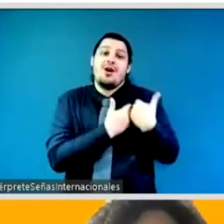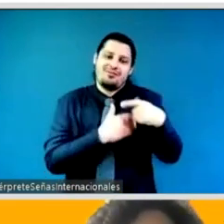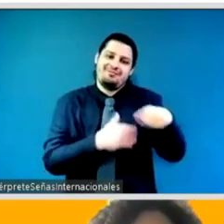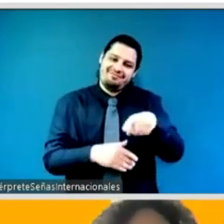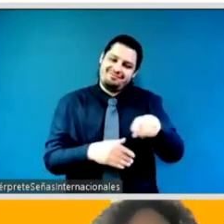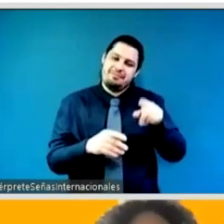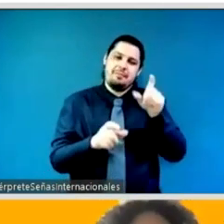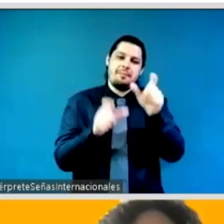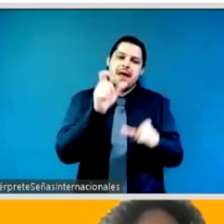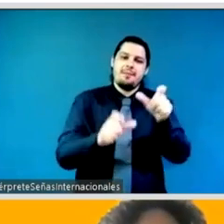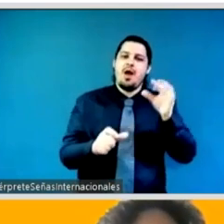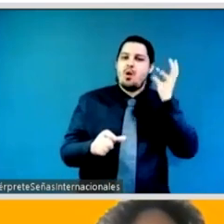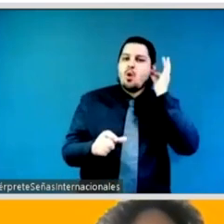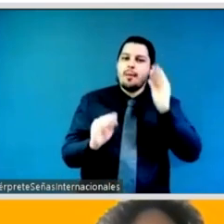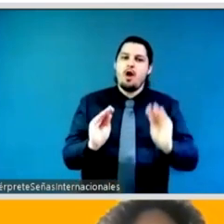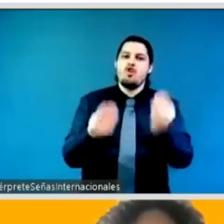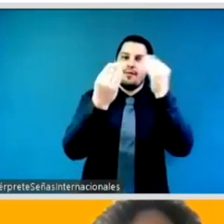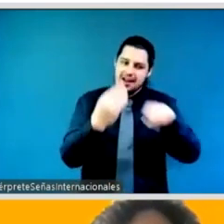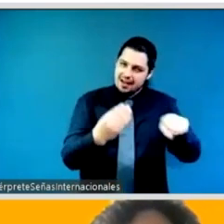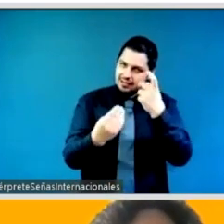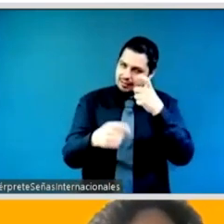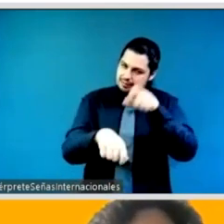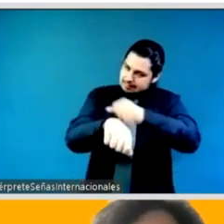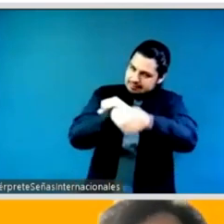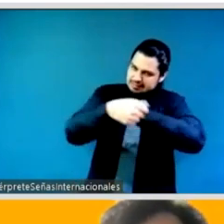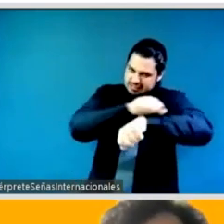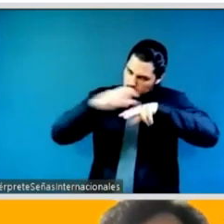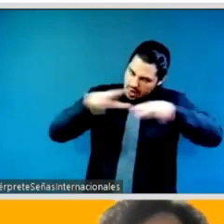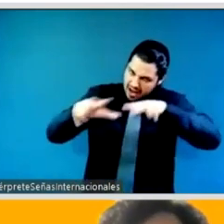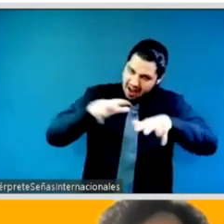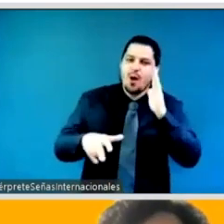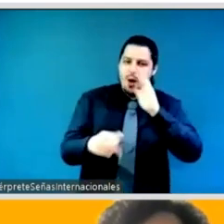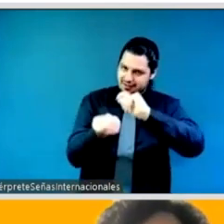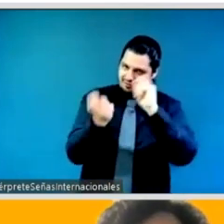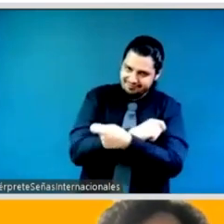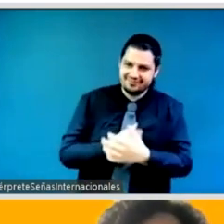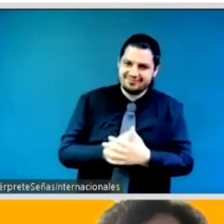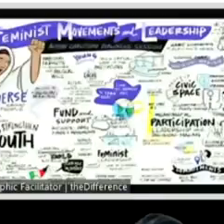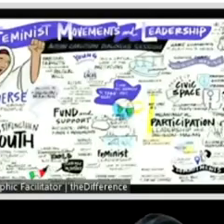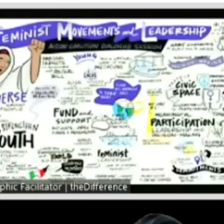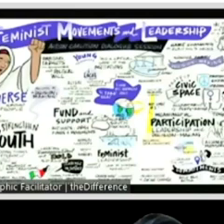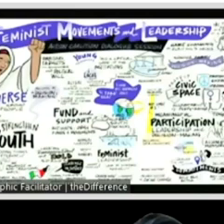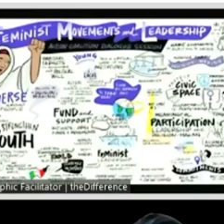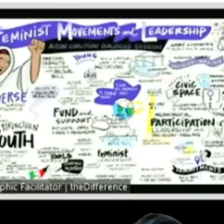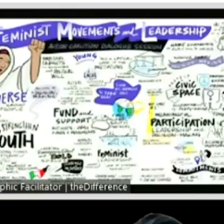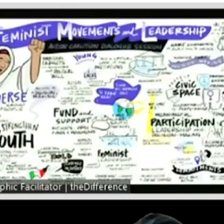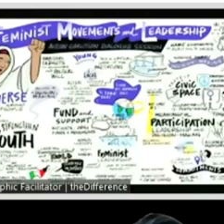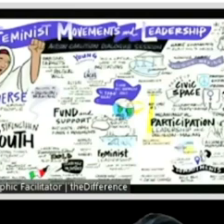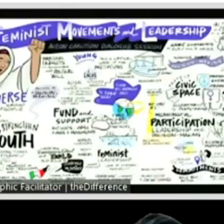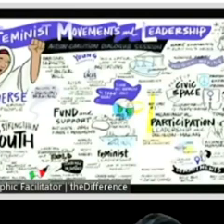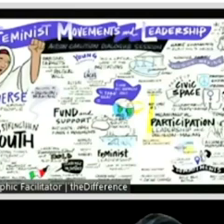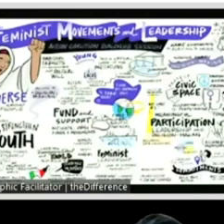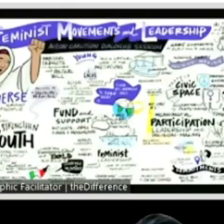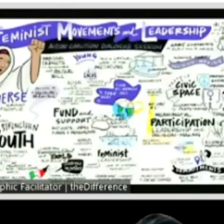then i will go to cindia thank you thank you very much akim i think my task is easy because a lot has been said